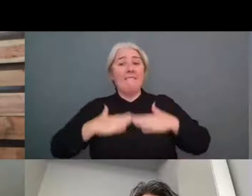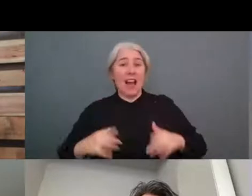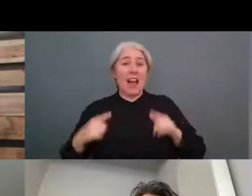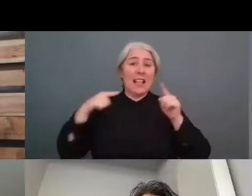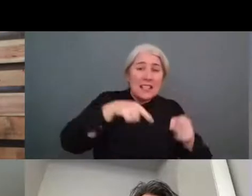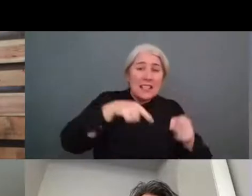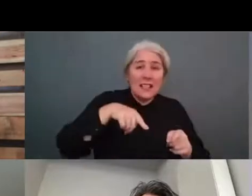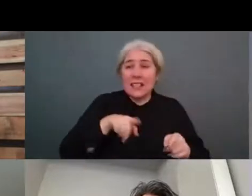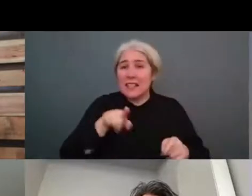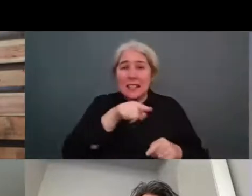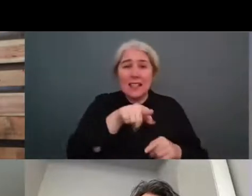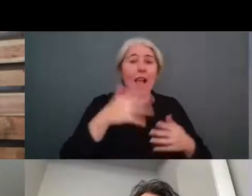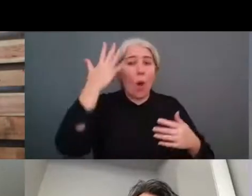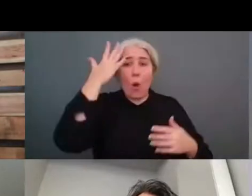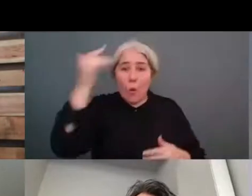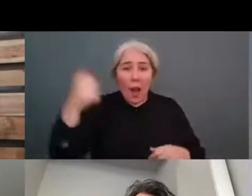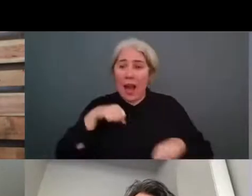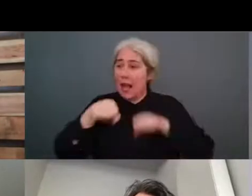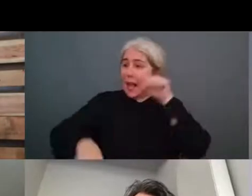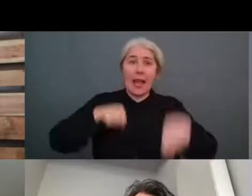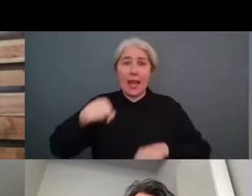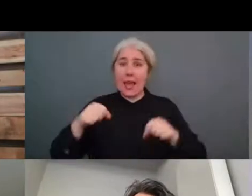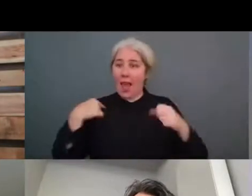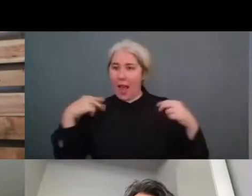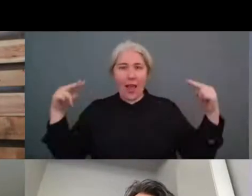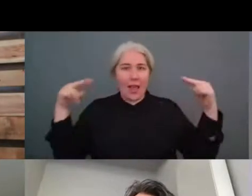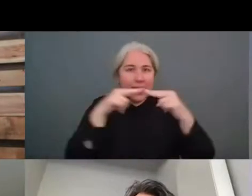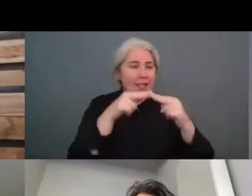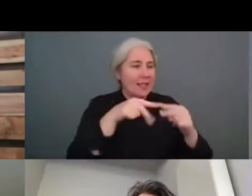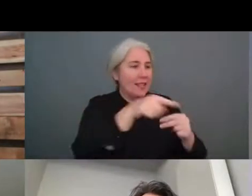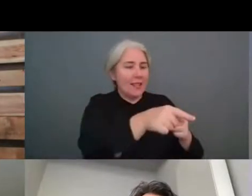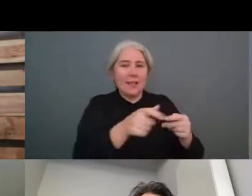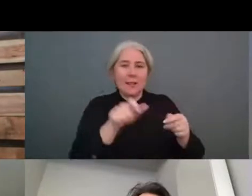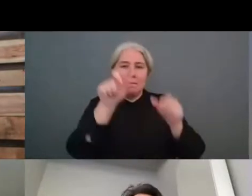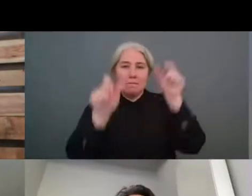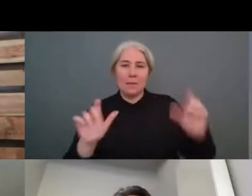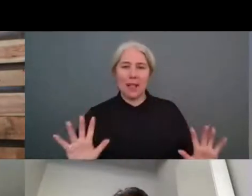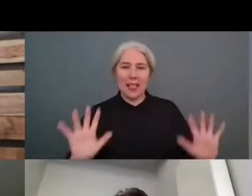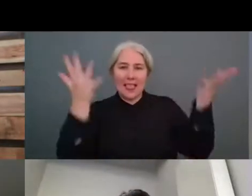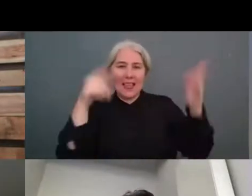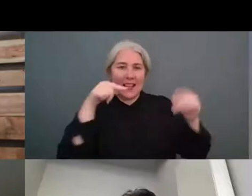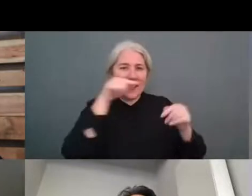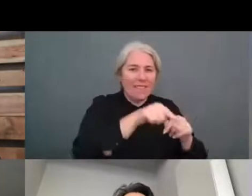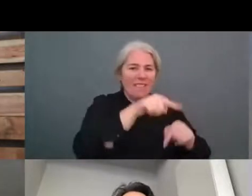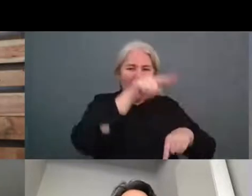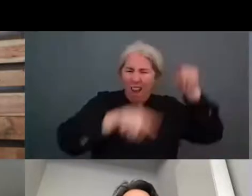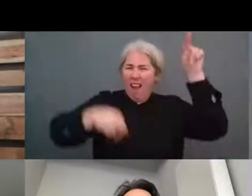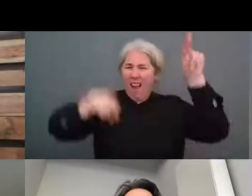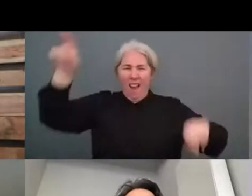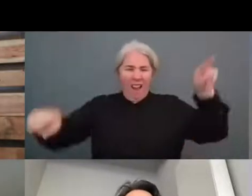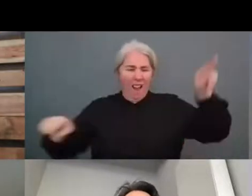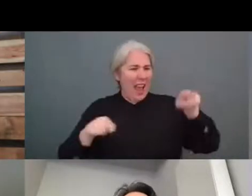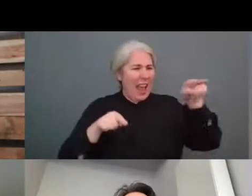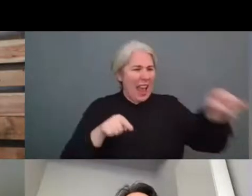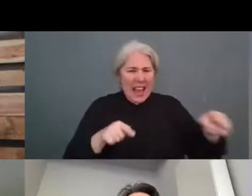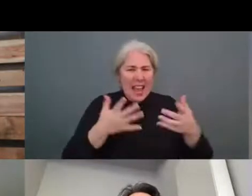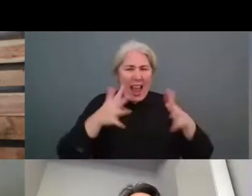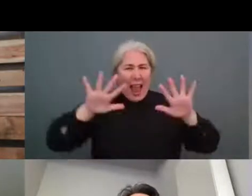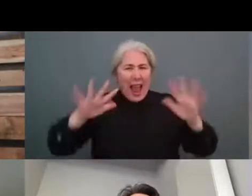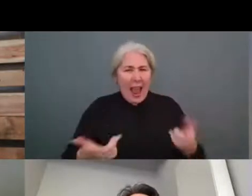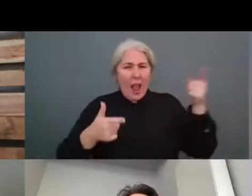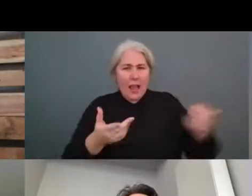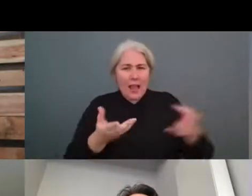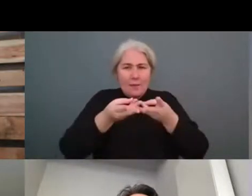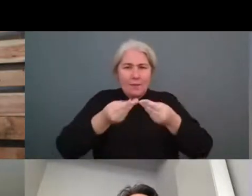medias and it was really an sort of eye-opener of the amount of solutions that exist in so many